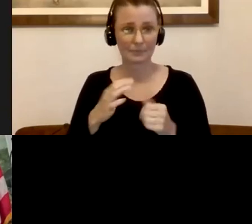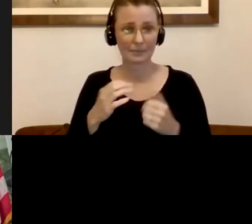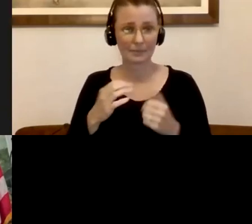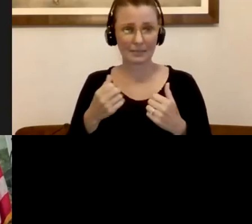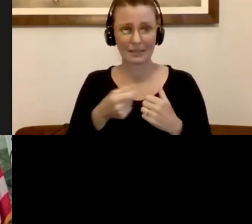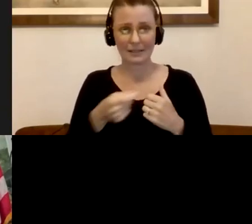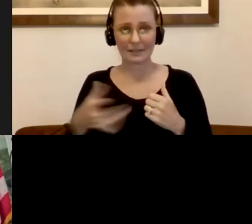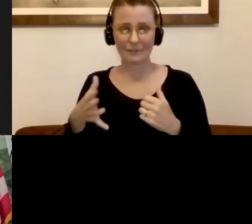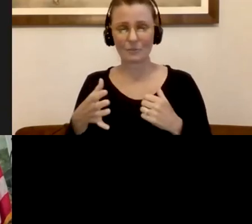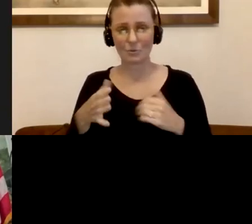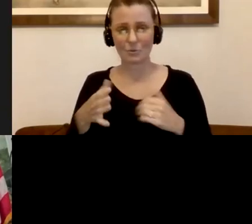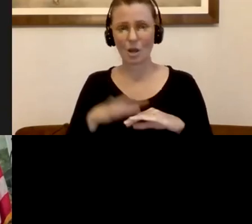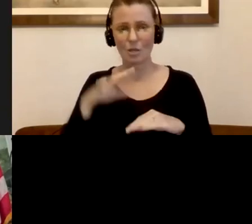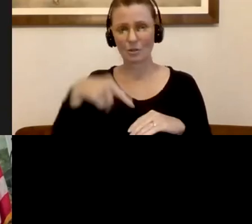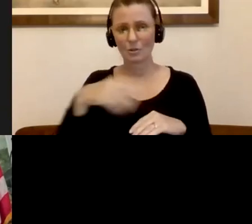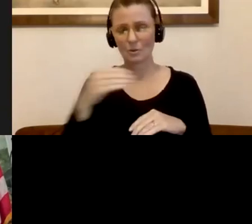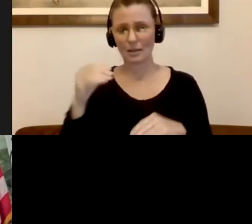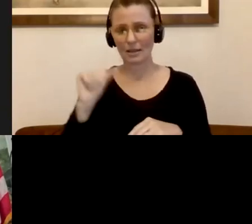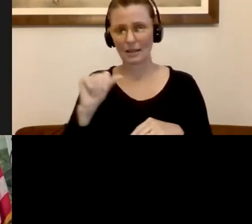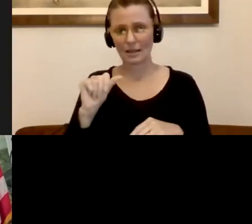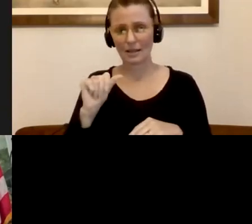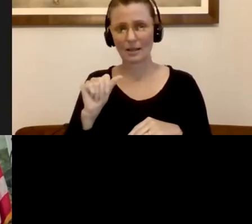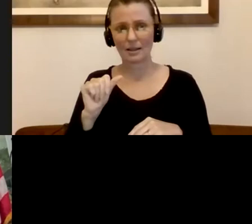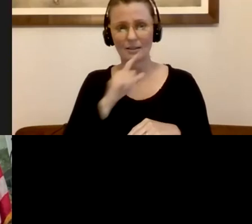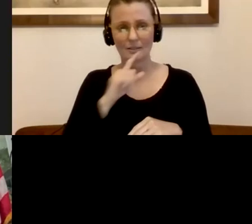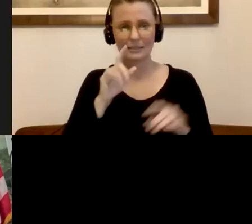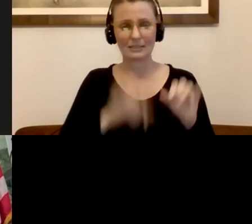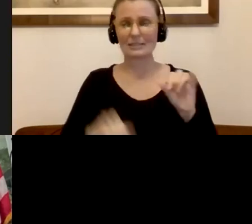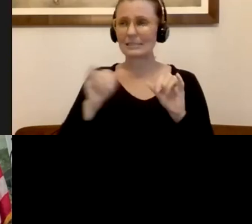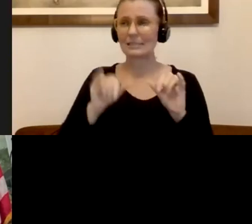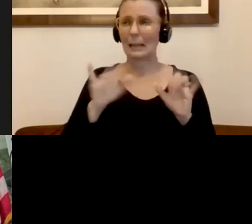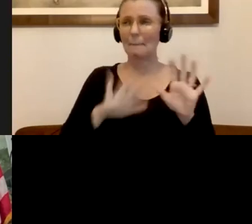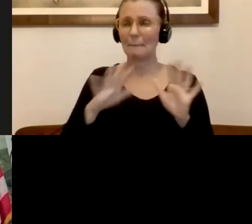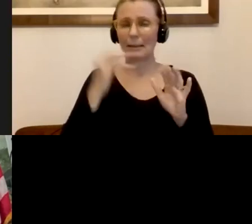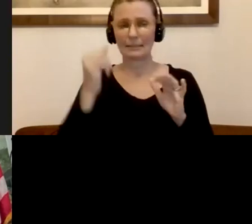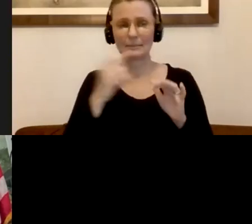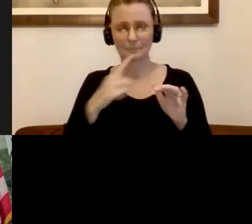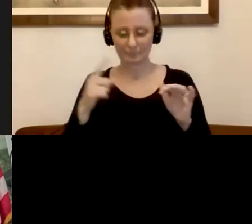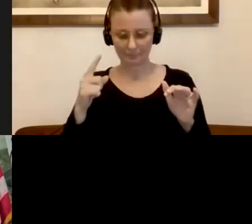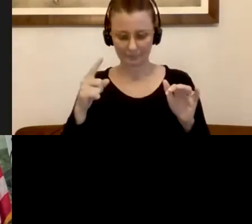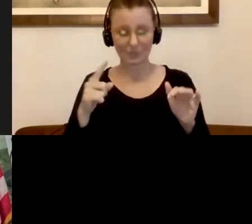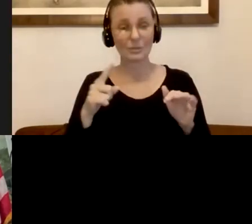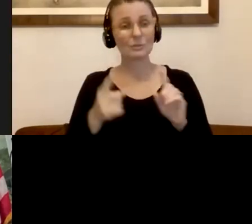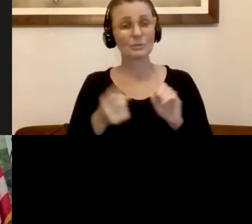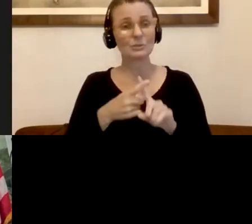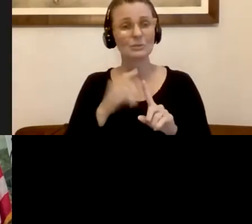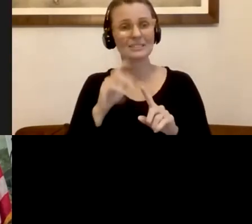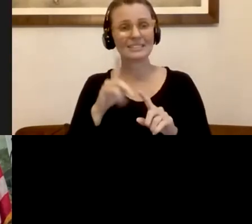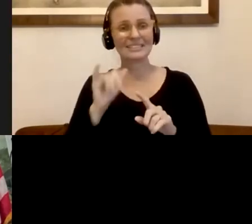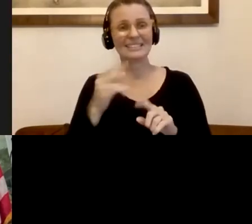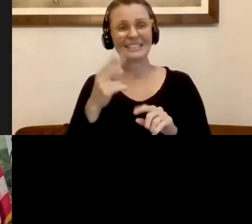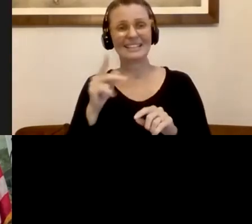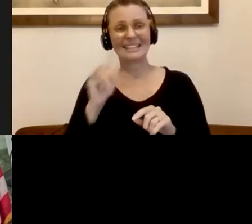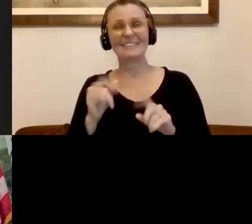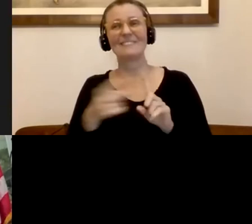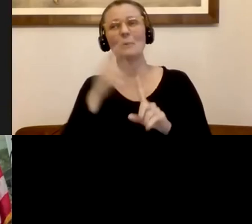I'm going to read off because they're, they're all the same, um, spirit to Cindy Hickey. This is from Joe Lynch. Uh, one of our favorites, you and your staff